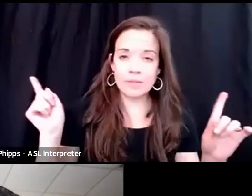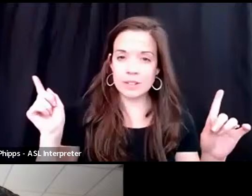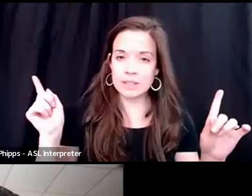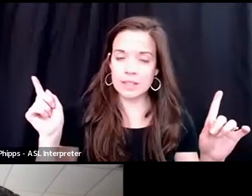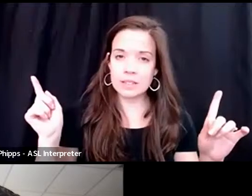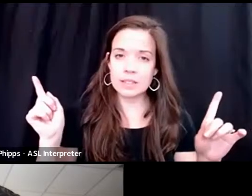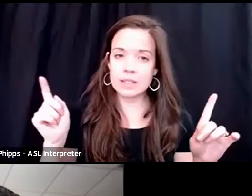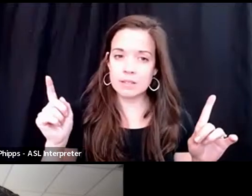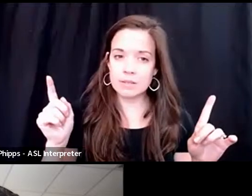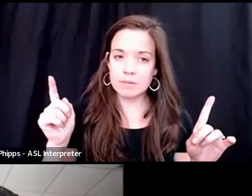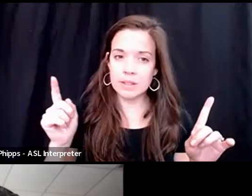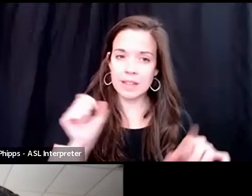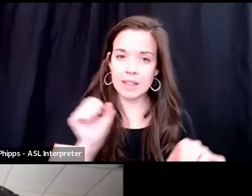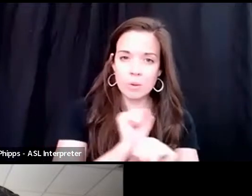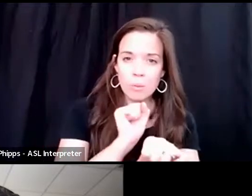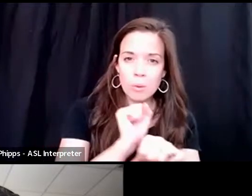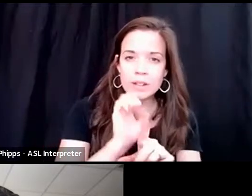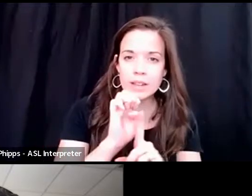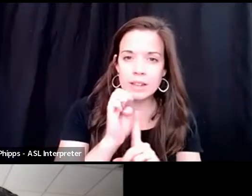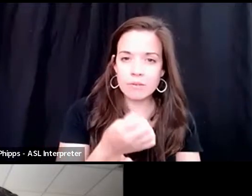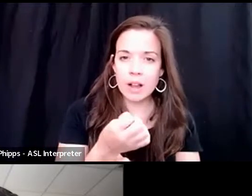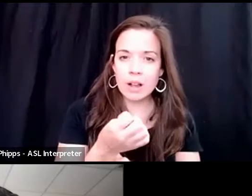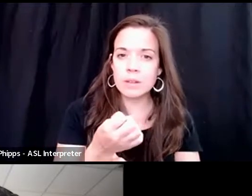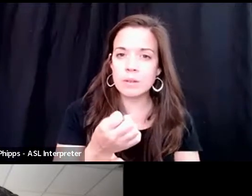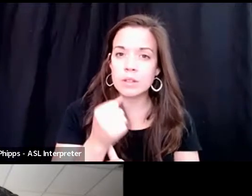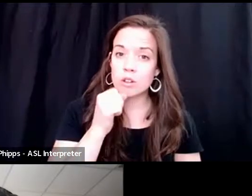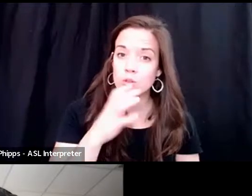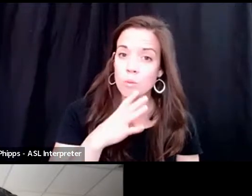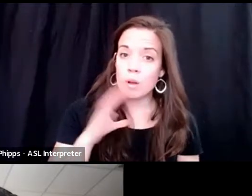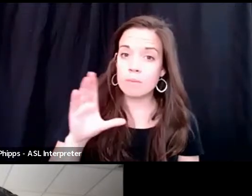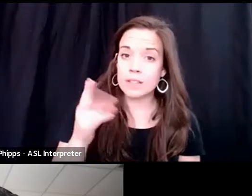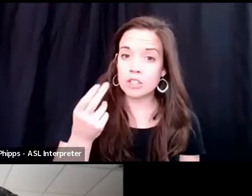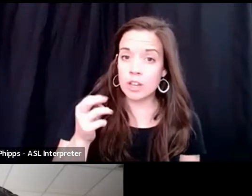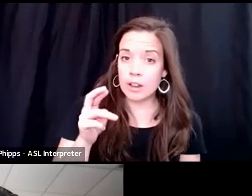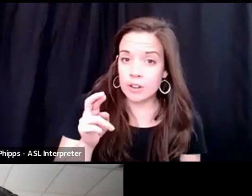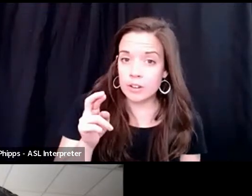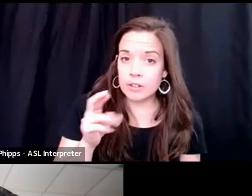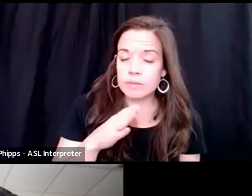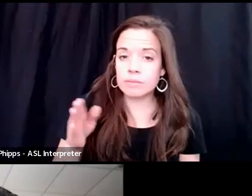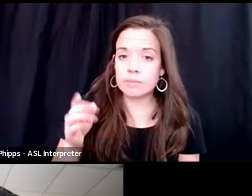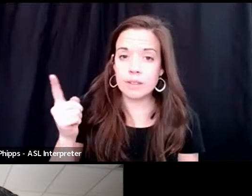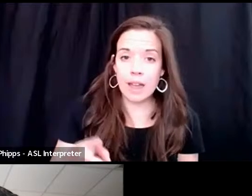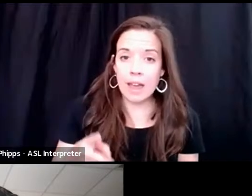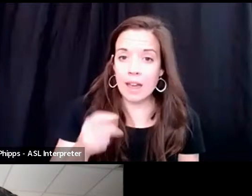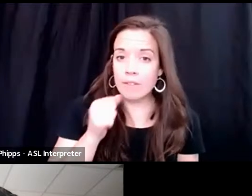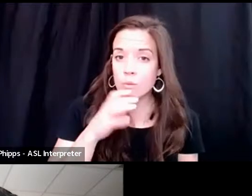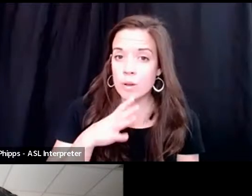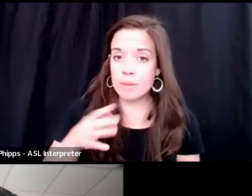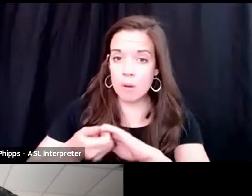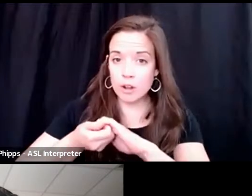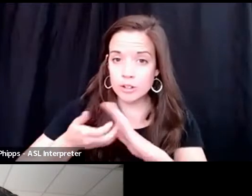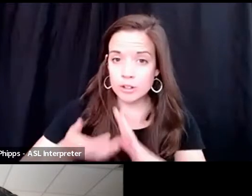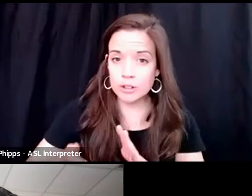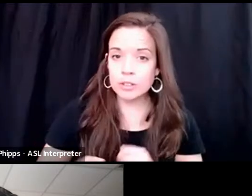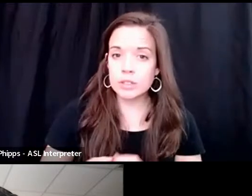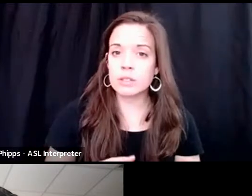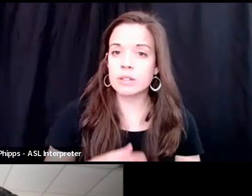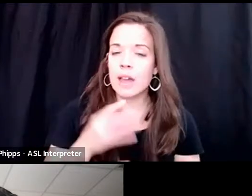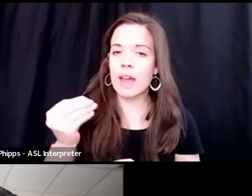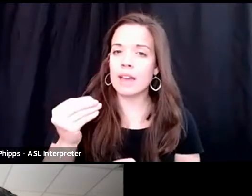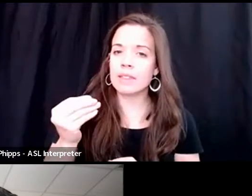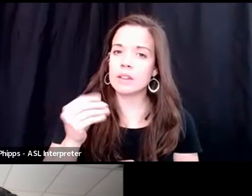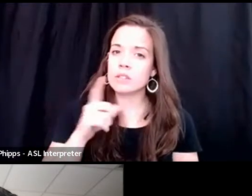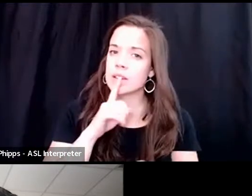working in environment where there's a woman chair, where there's half women partners, and there is a commitment to